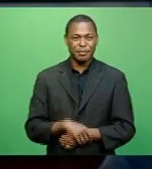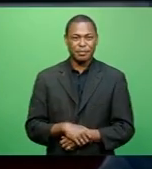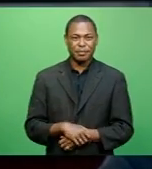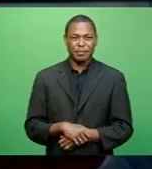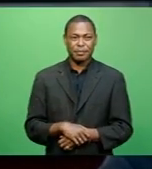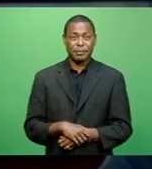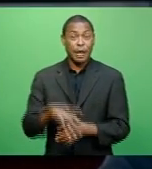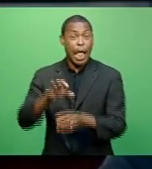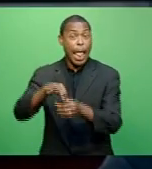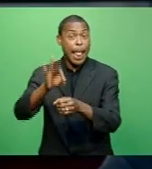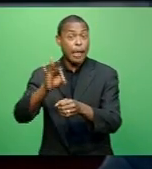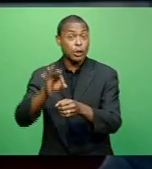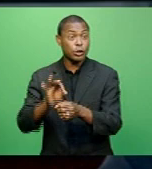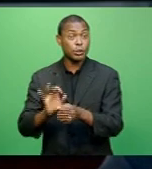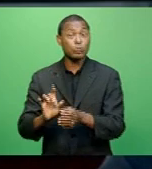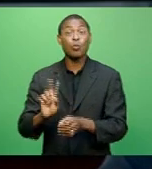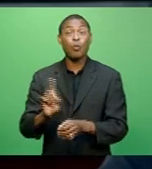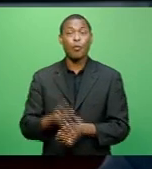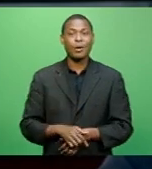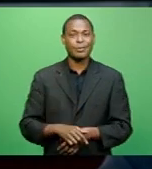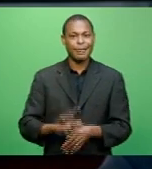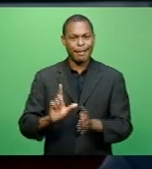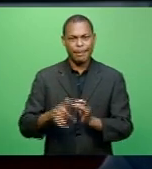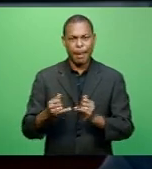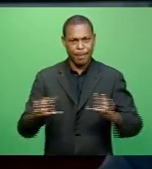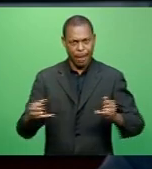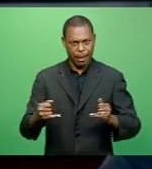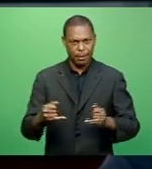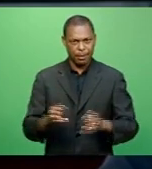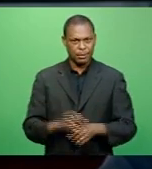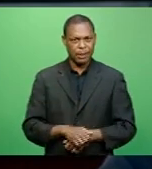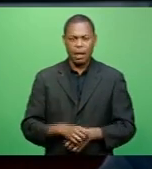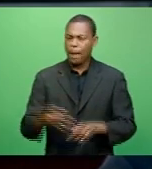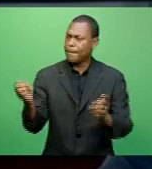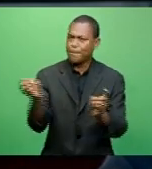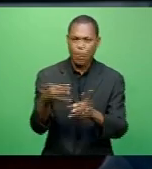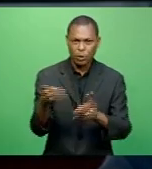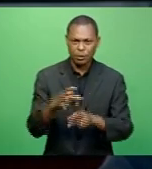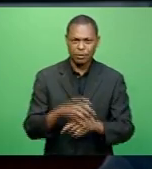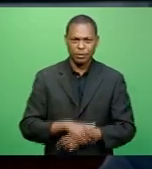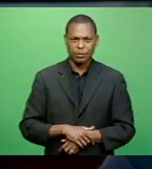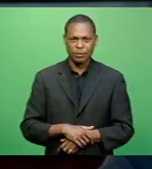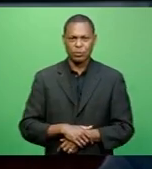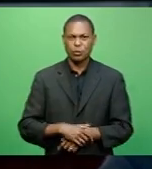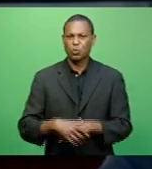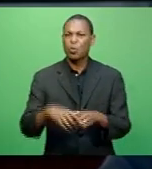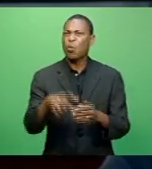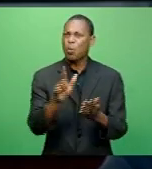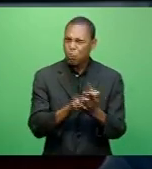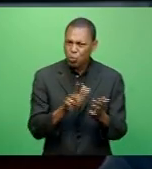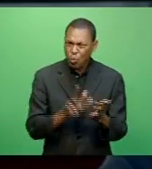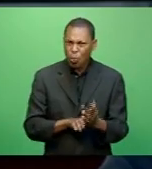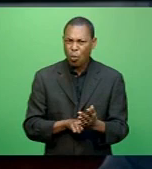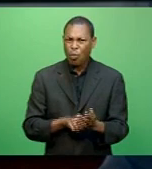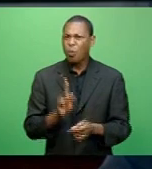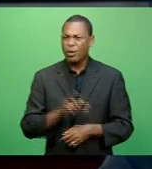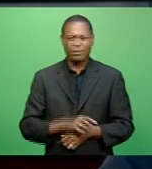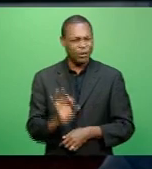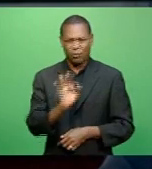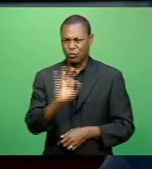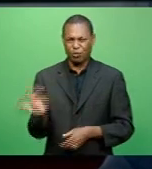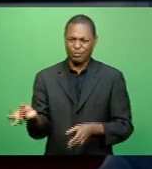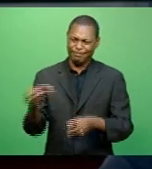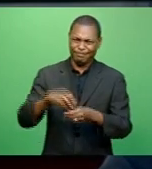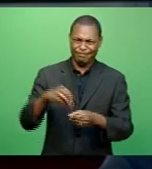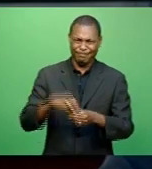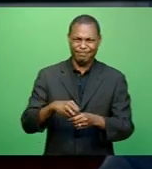timelines are essential and taking legal action may not fit within the expected timelines of